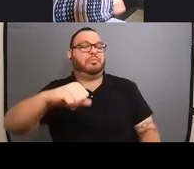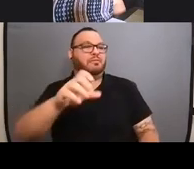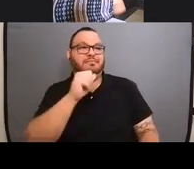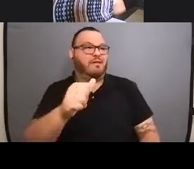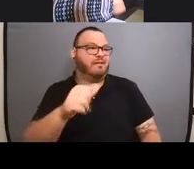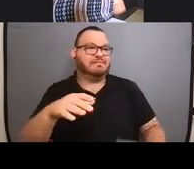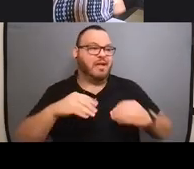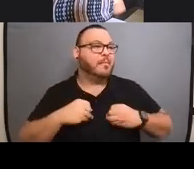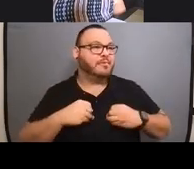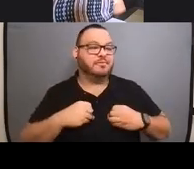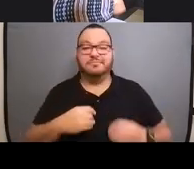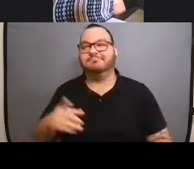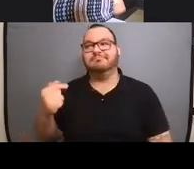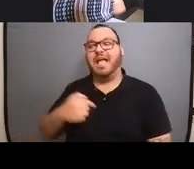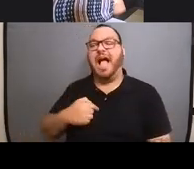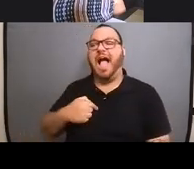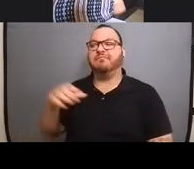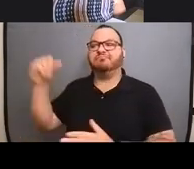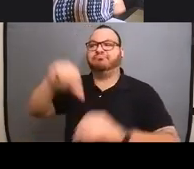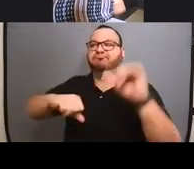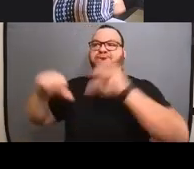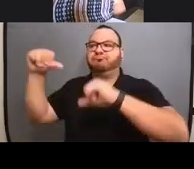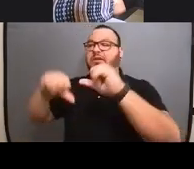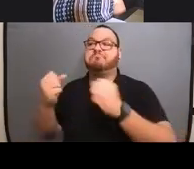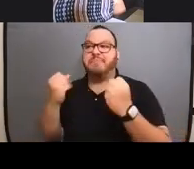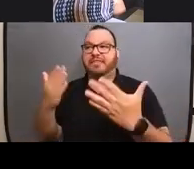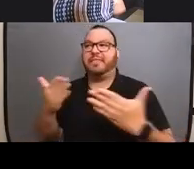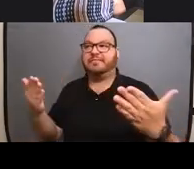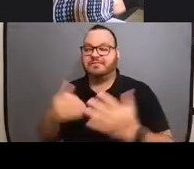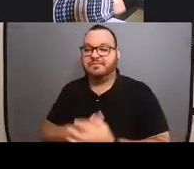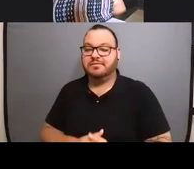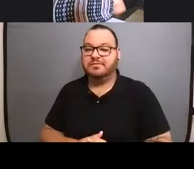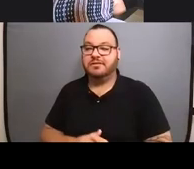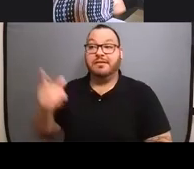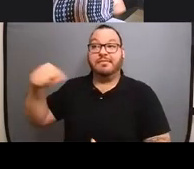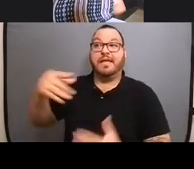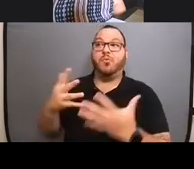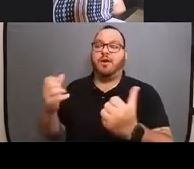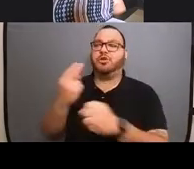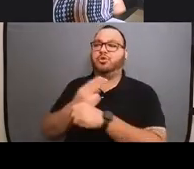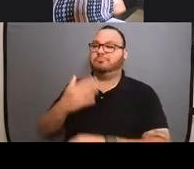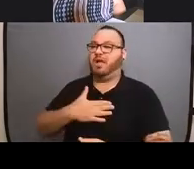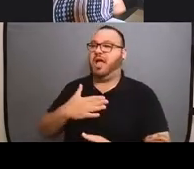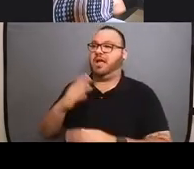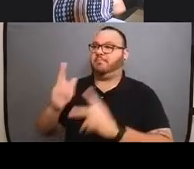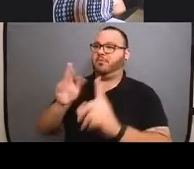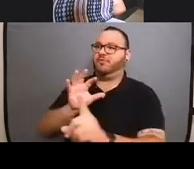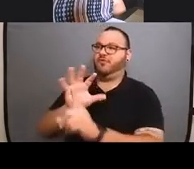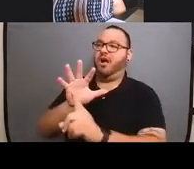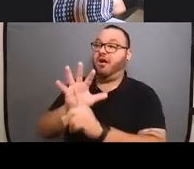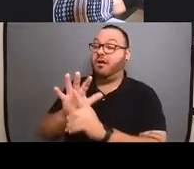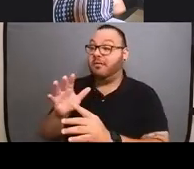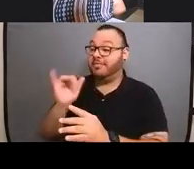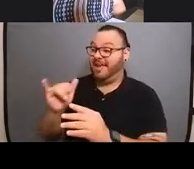things. I've turned out a lot of stuff and, um, they want to use my audience as a way to, to sell their